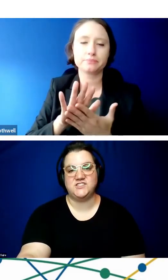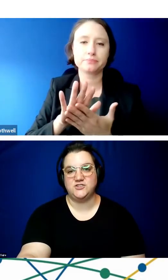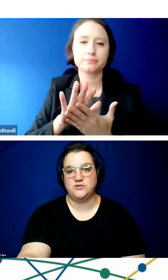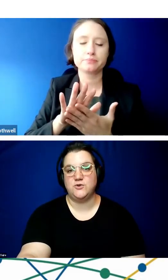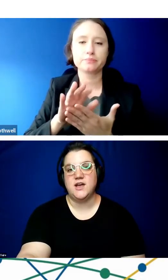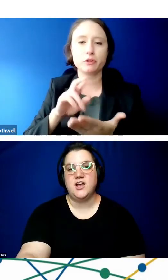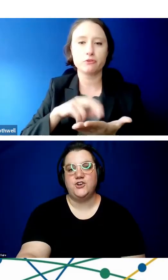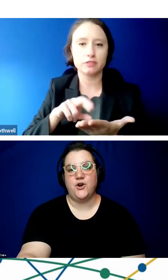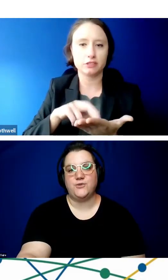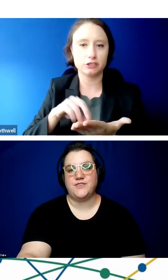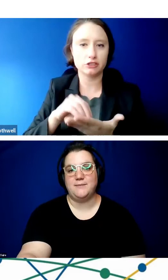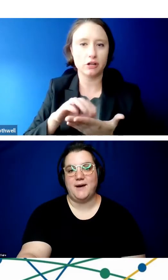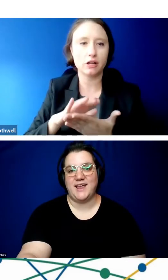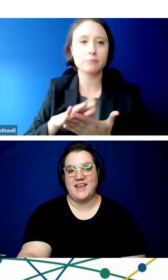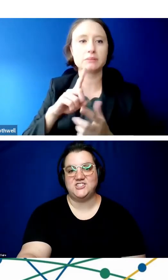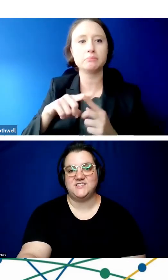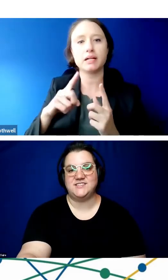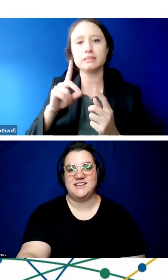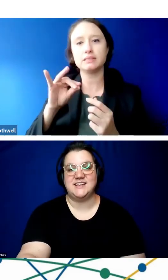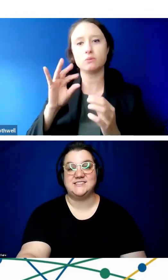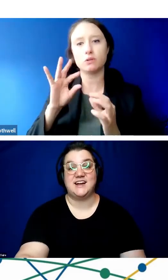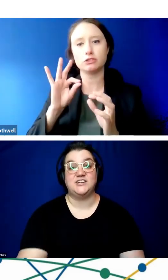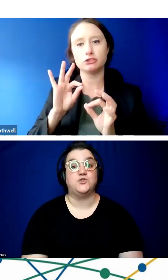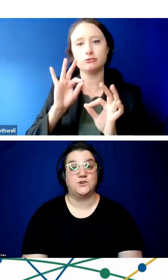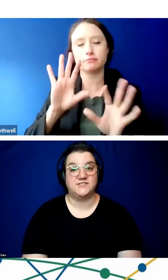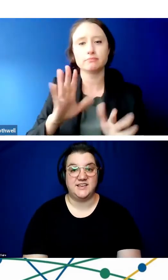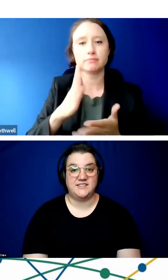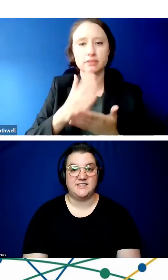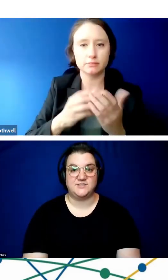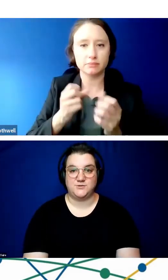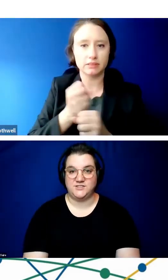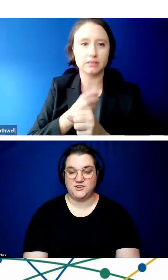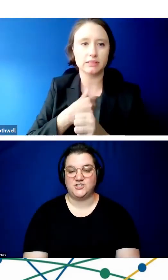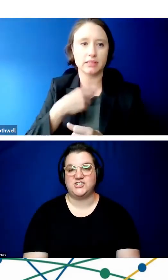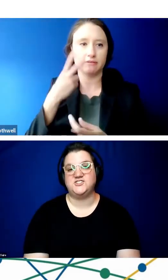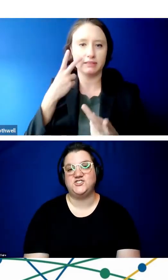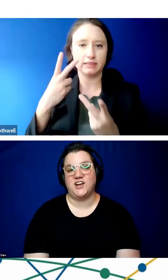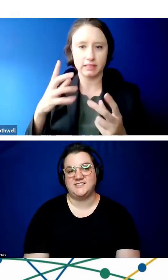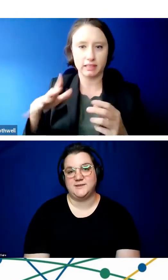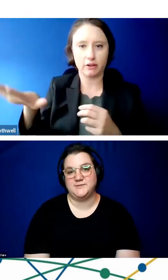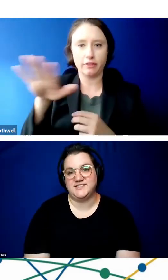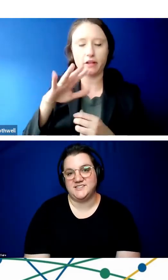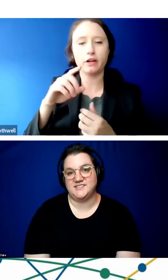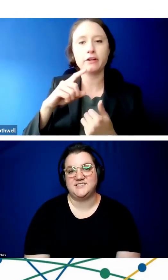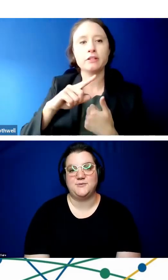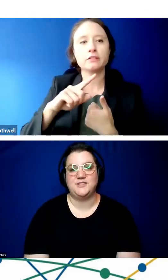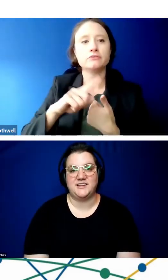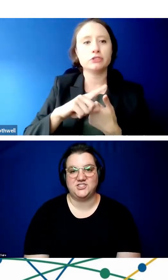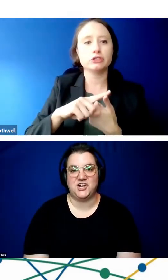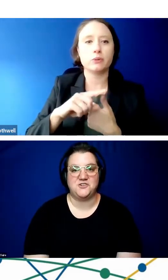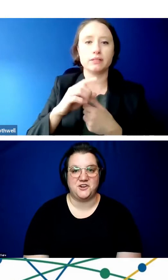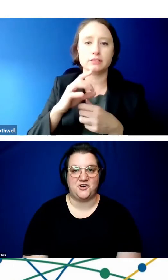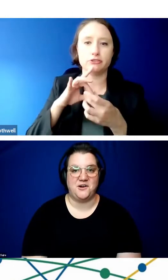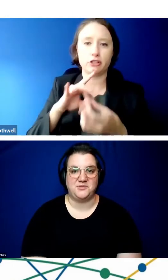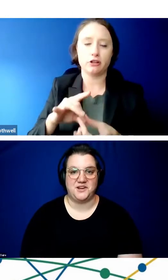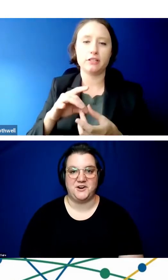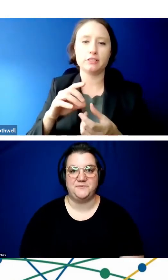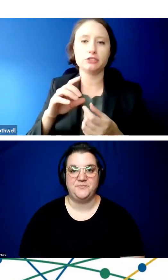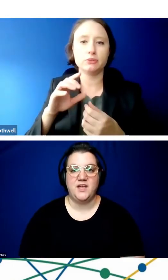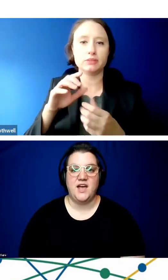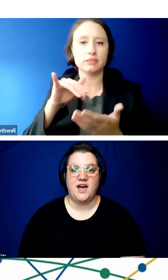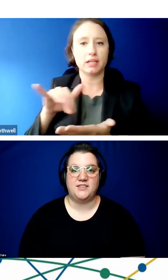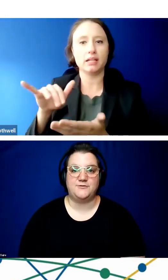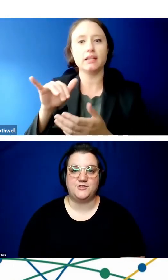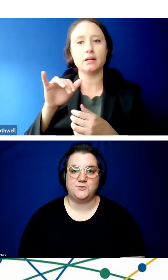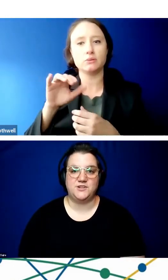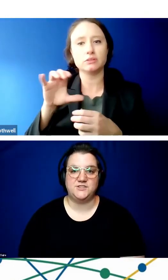and just to note that my agency is not endorsing this research. It's just some statistics that we'd like to share that are out there.